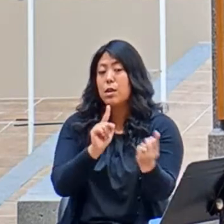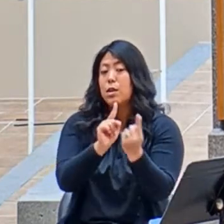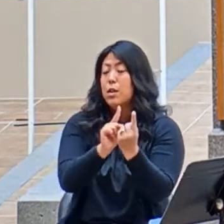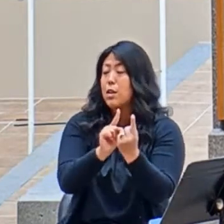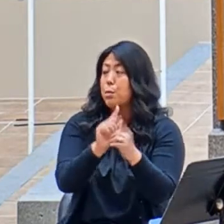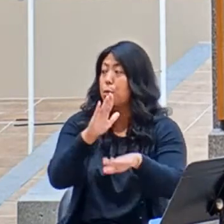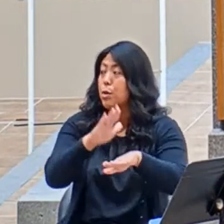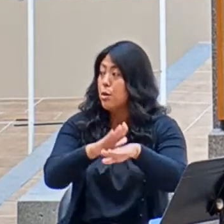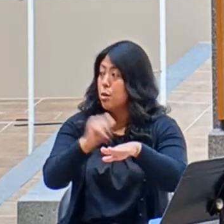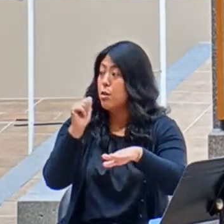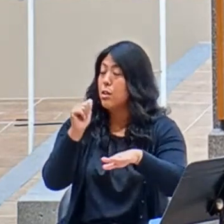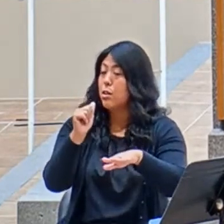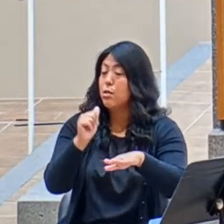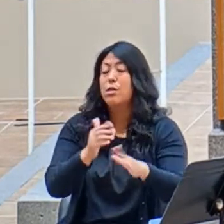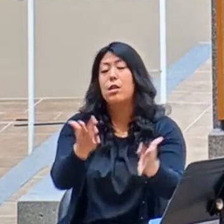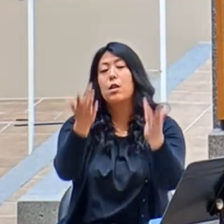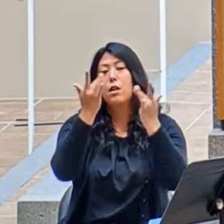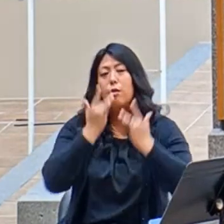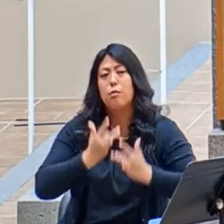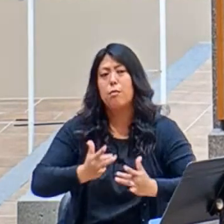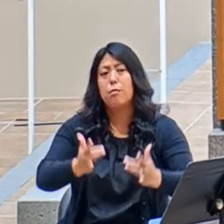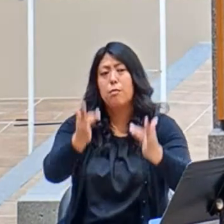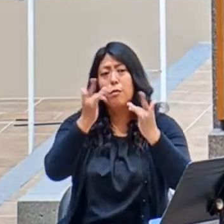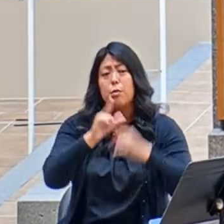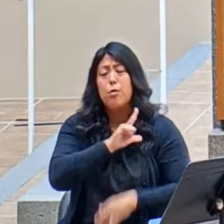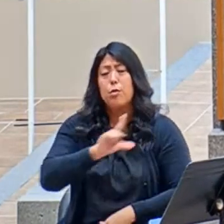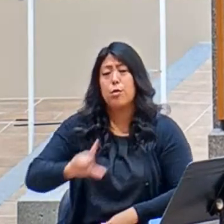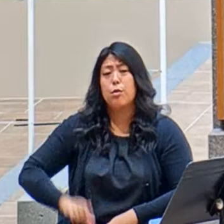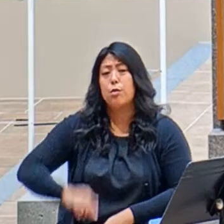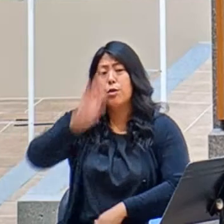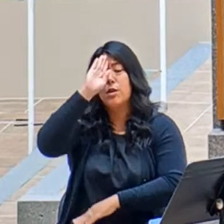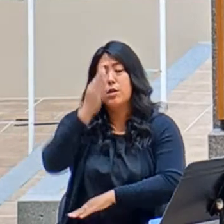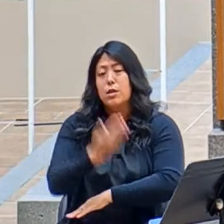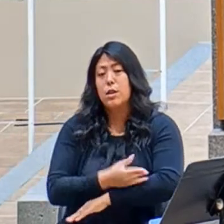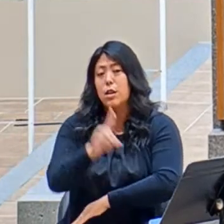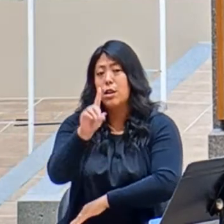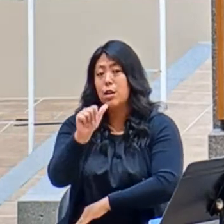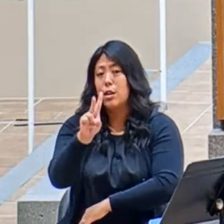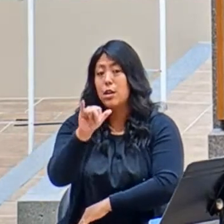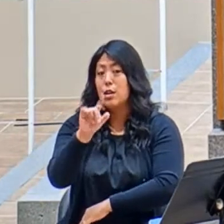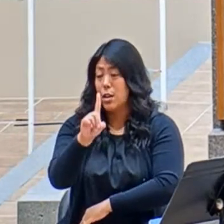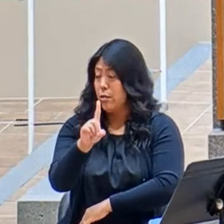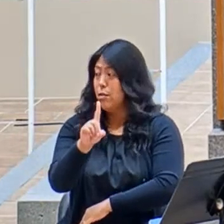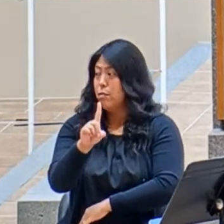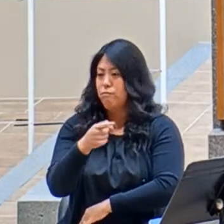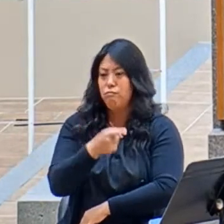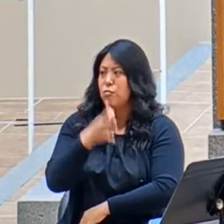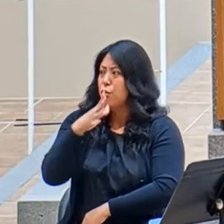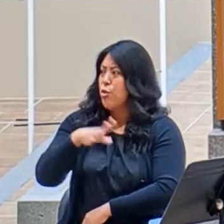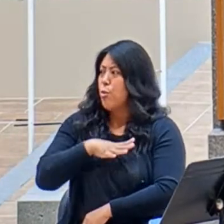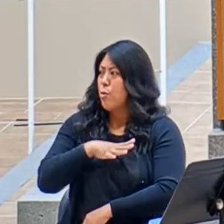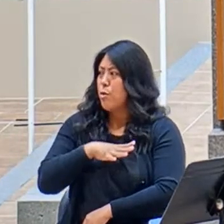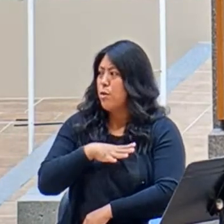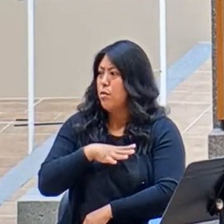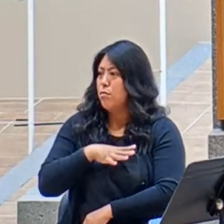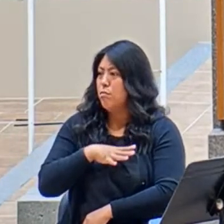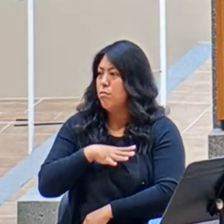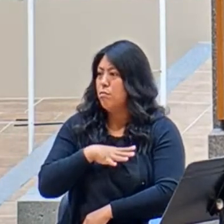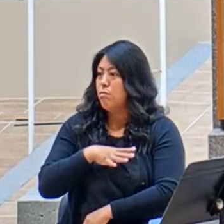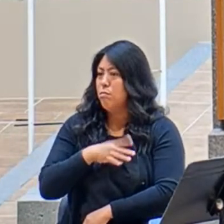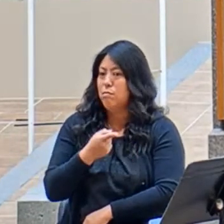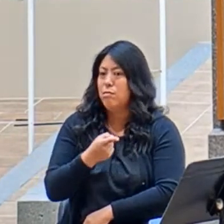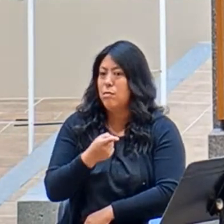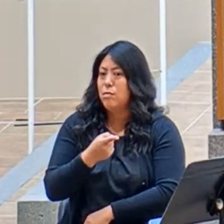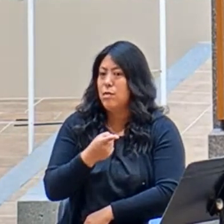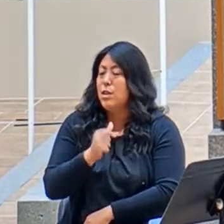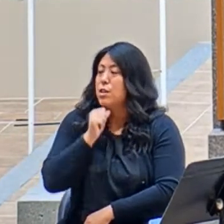called out, Have pity on me, Lord, Son of David. So this woman, she does not have the law or the